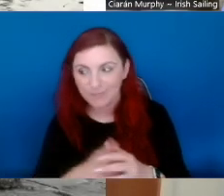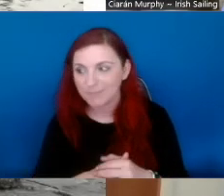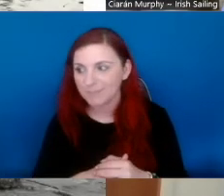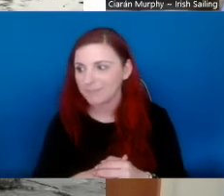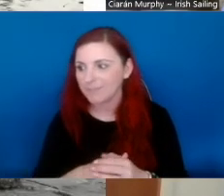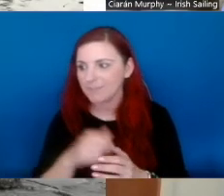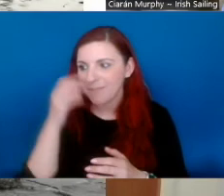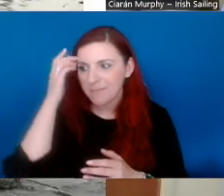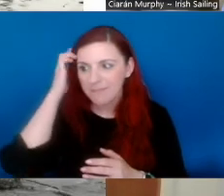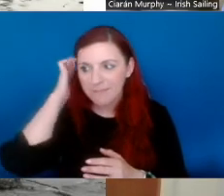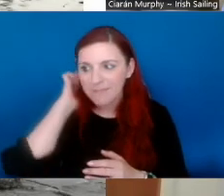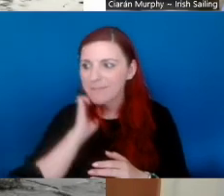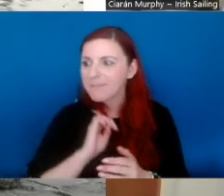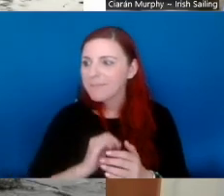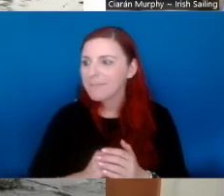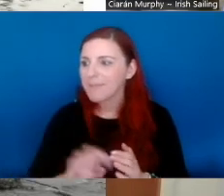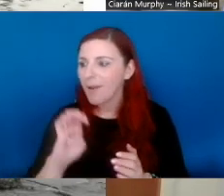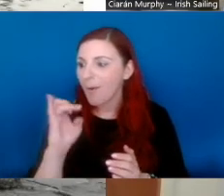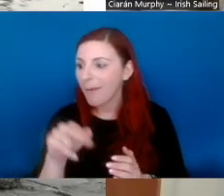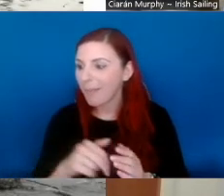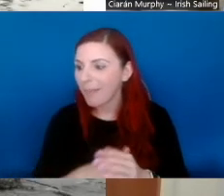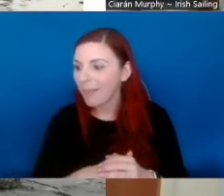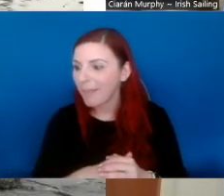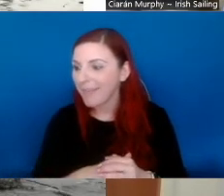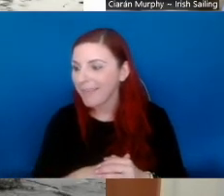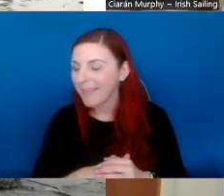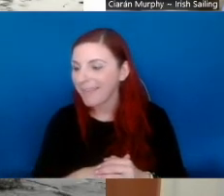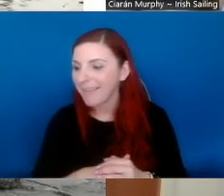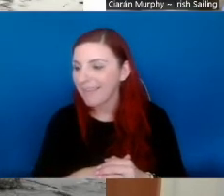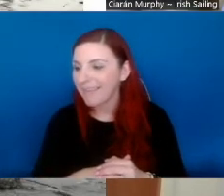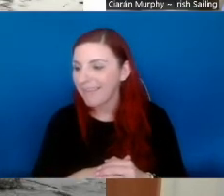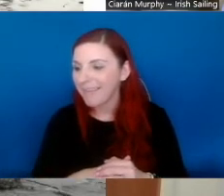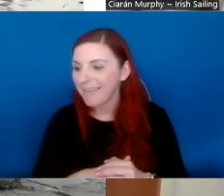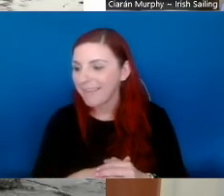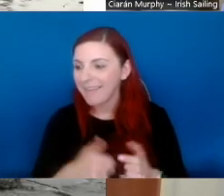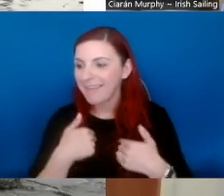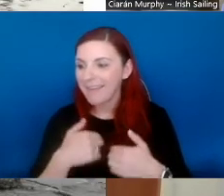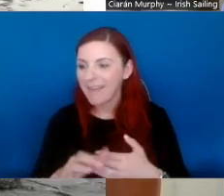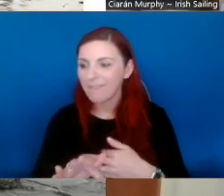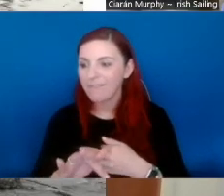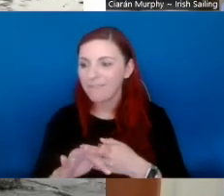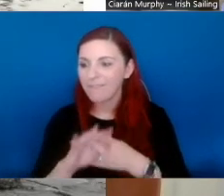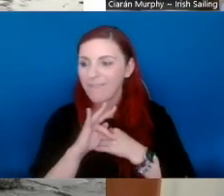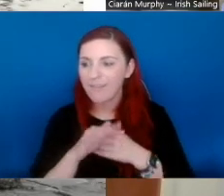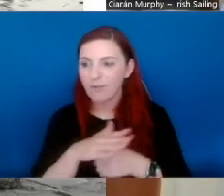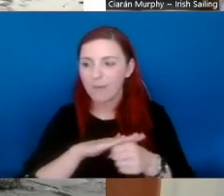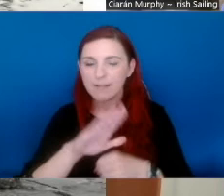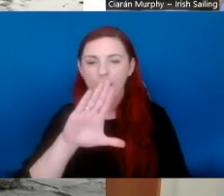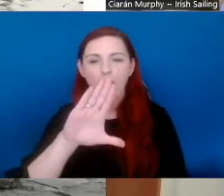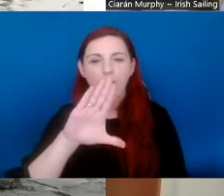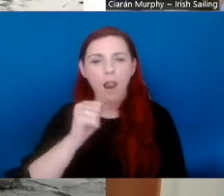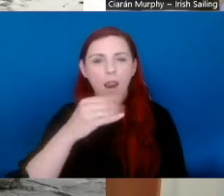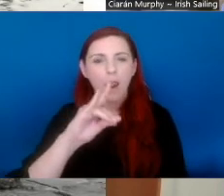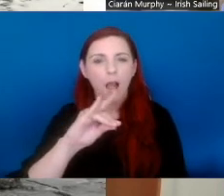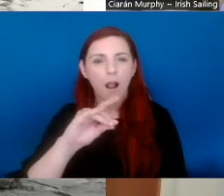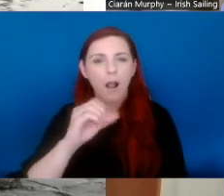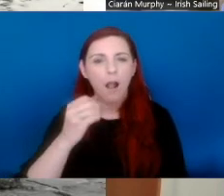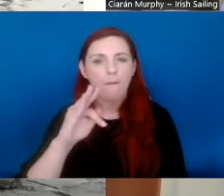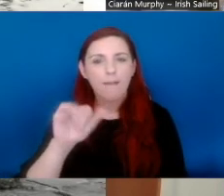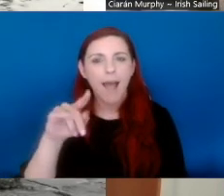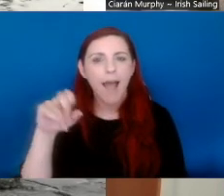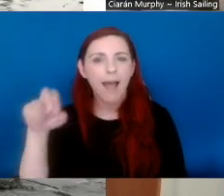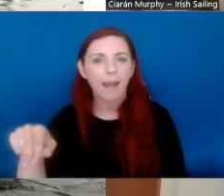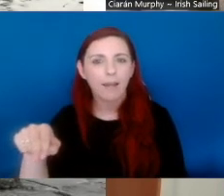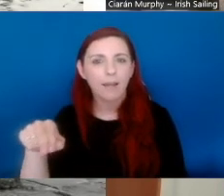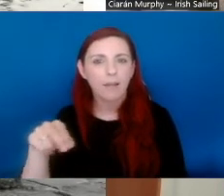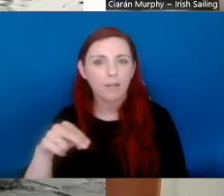to visit in Ireland? Maybe something that inspired them or somewhere that people might check out. So can I go around the house and ask each of you?